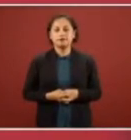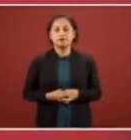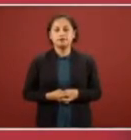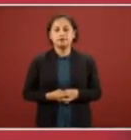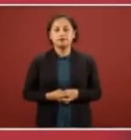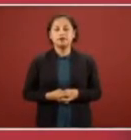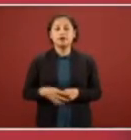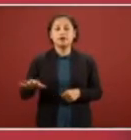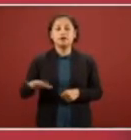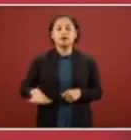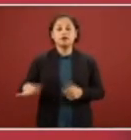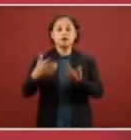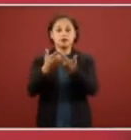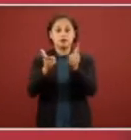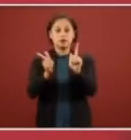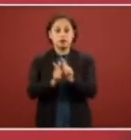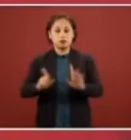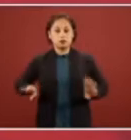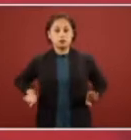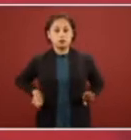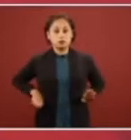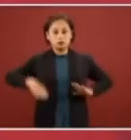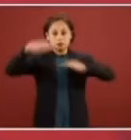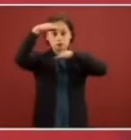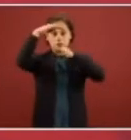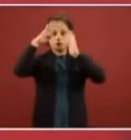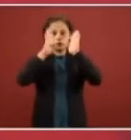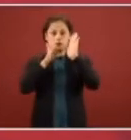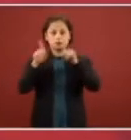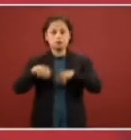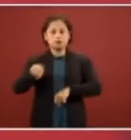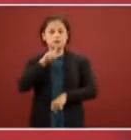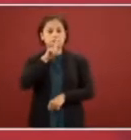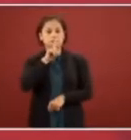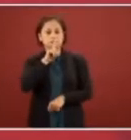conservadores and the conservatives were quiet